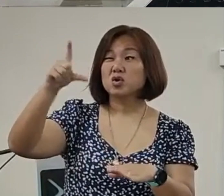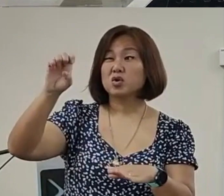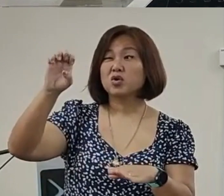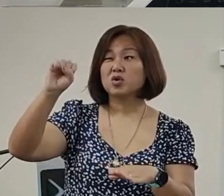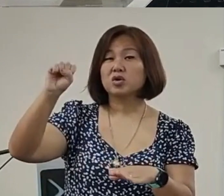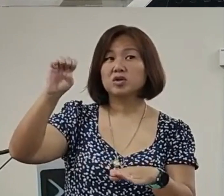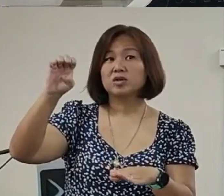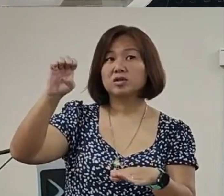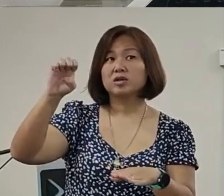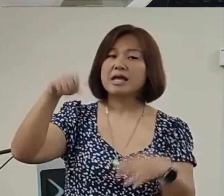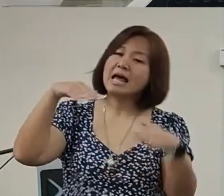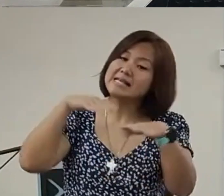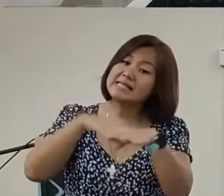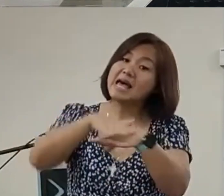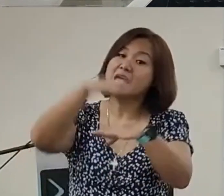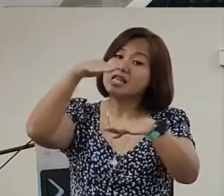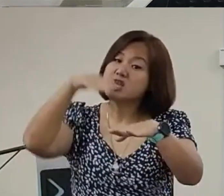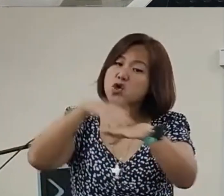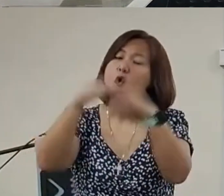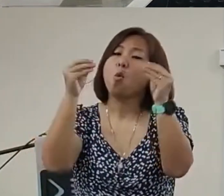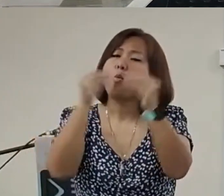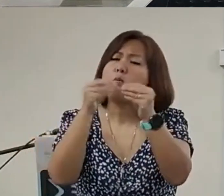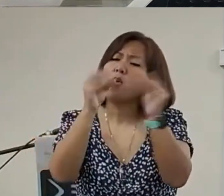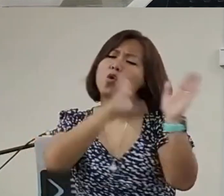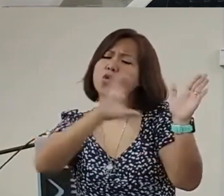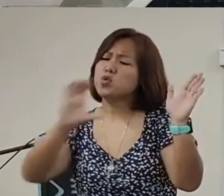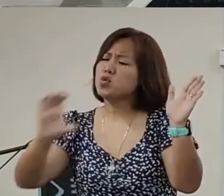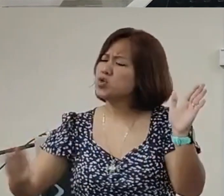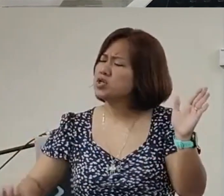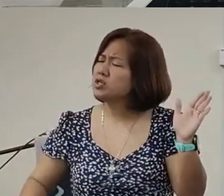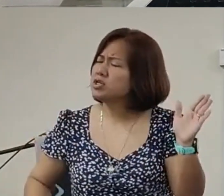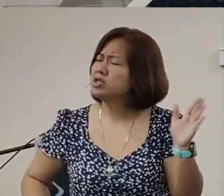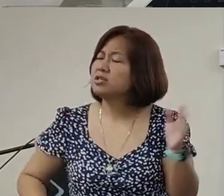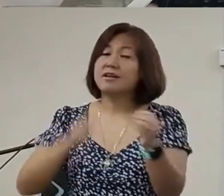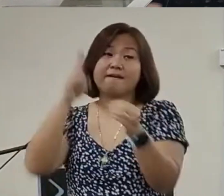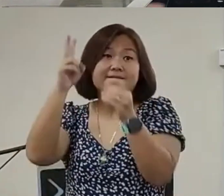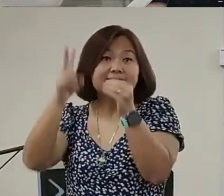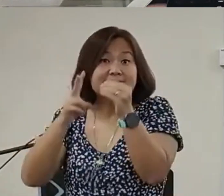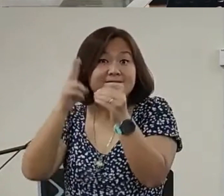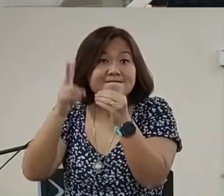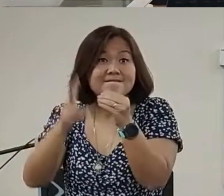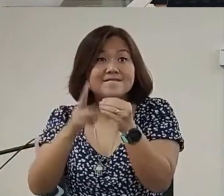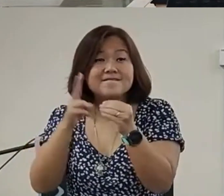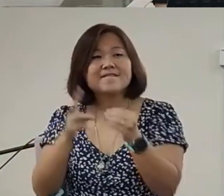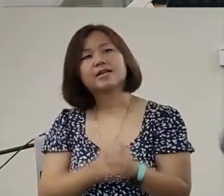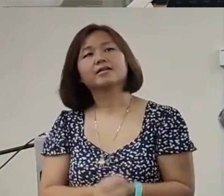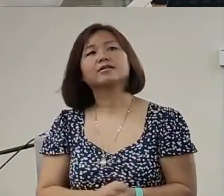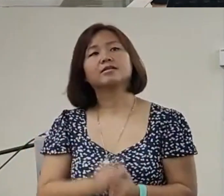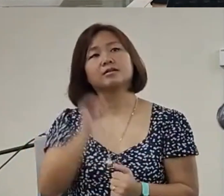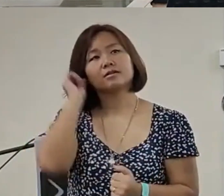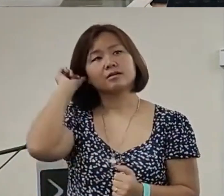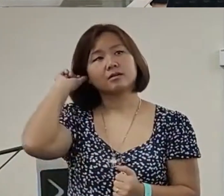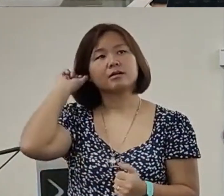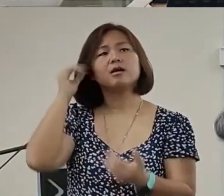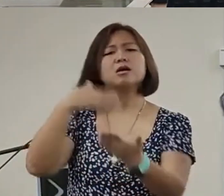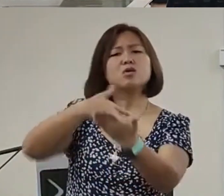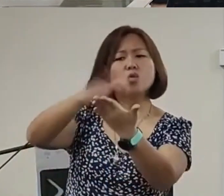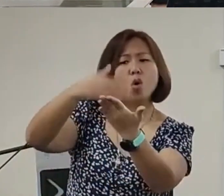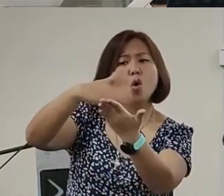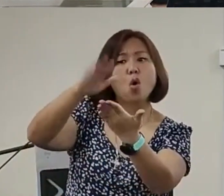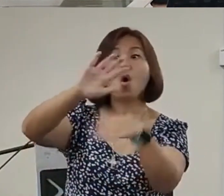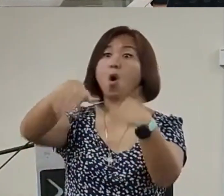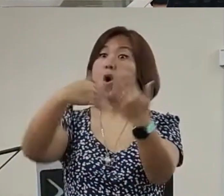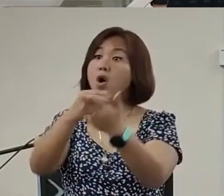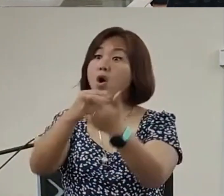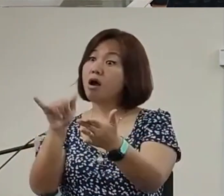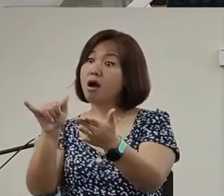and they start sending you all the Christian videos and they'll just start flying your inbox whatsoever when you scroll you say hey why all the